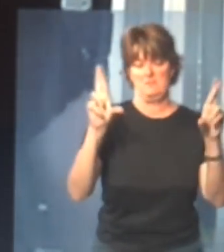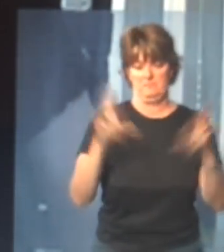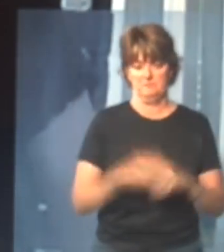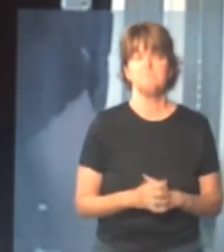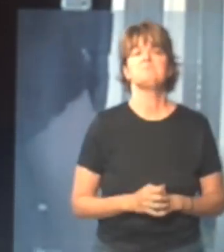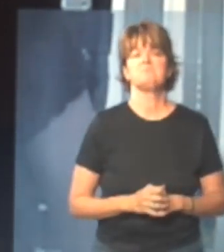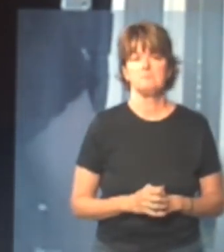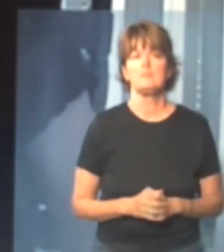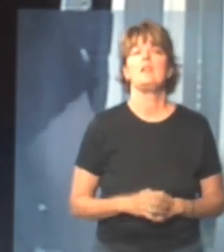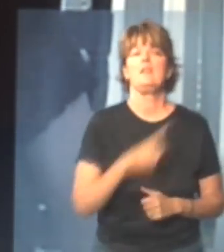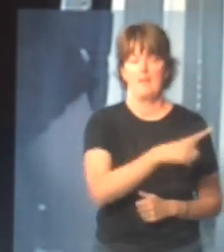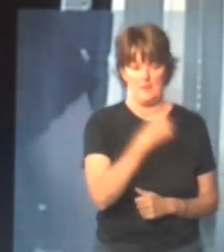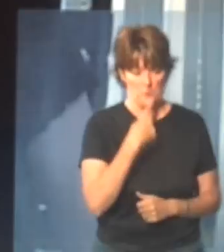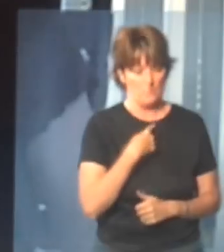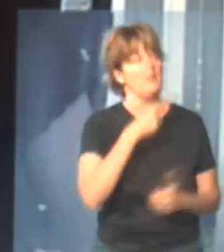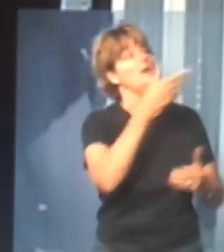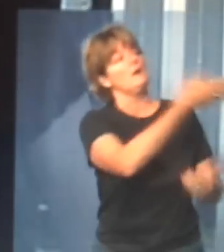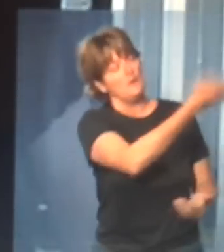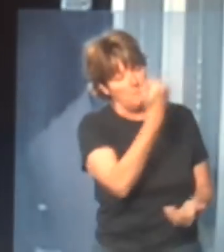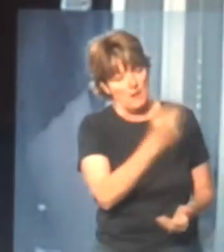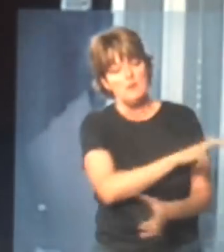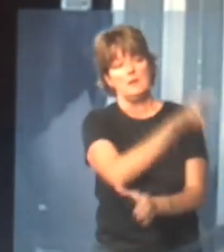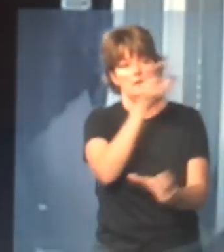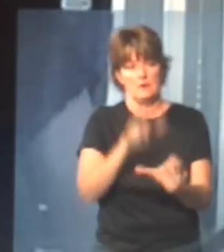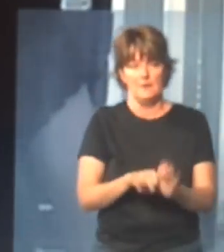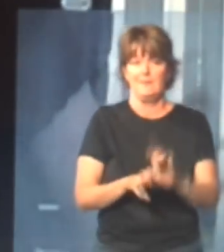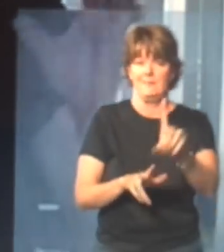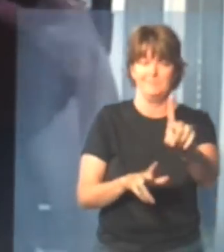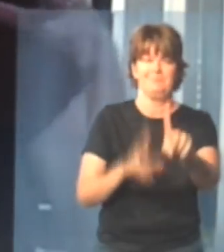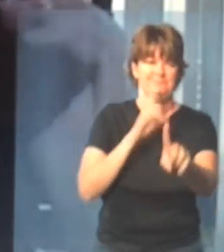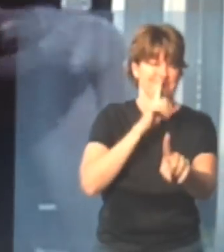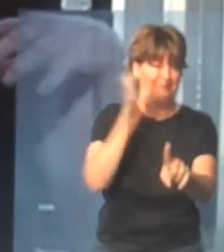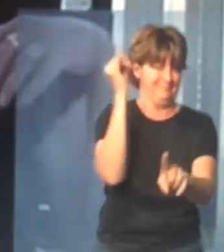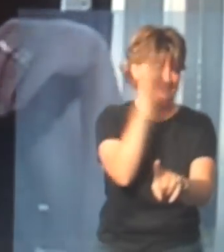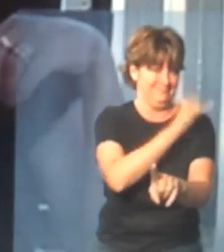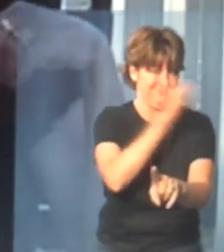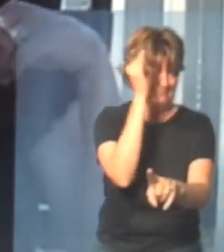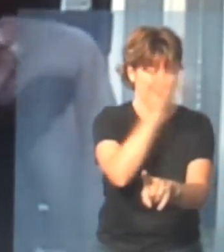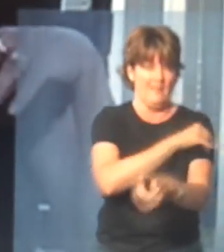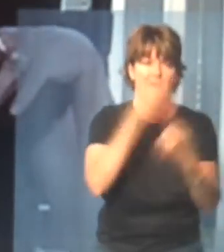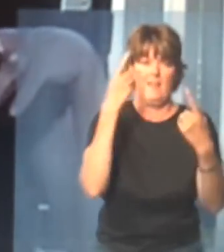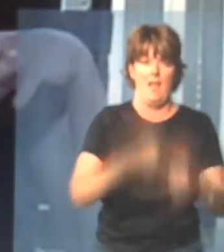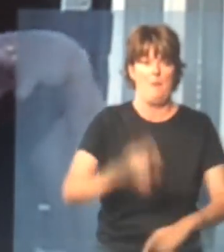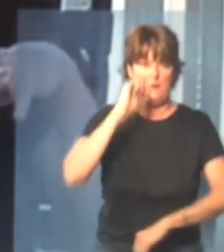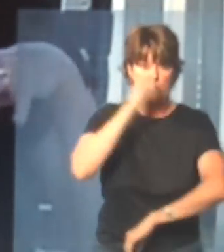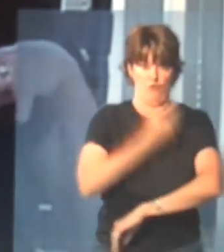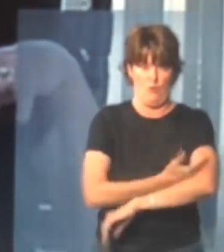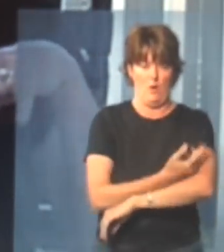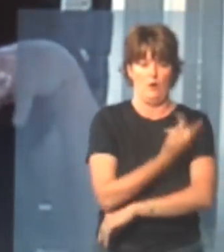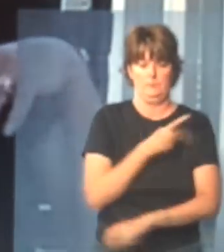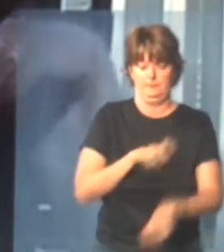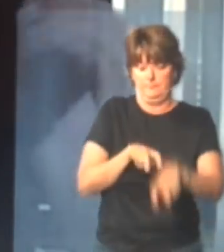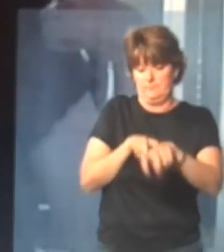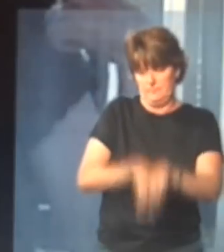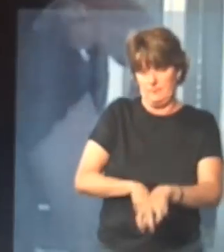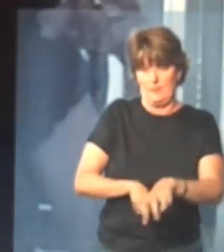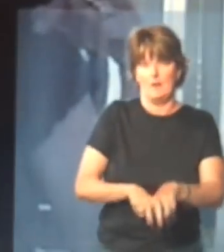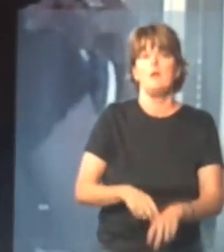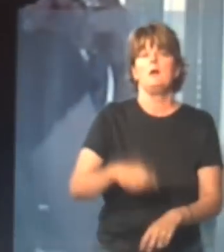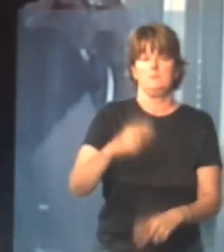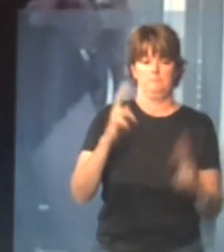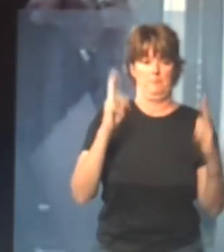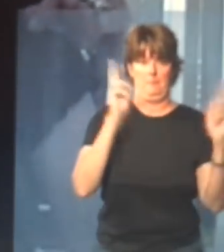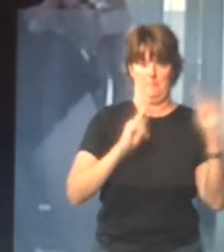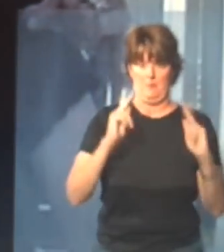to get in, I get in, and mind you, you've got to see this, here I am with my daughter, we're sitting in this canoe, and there's about three